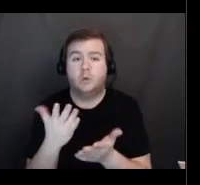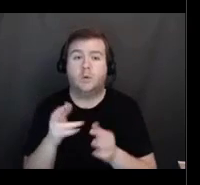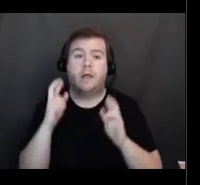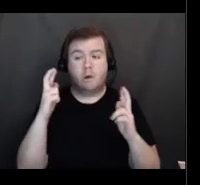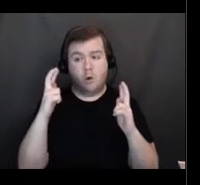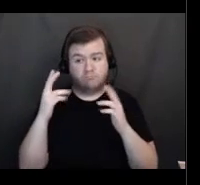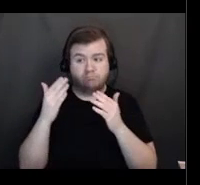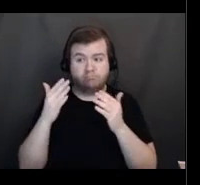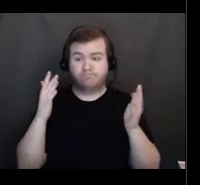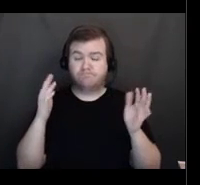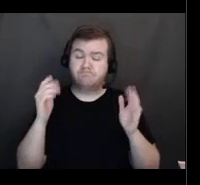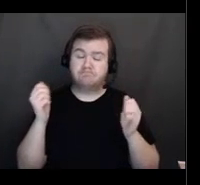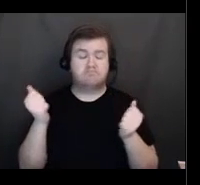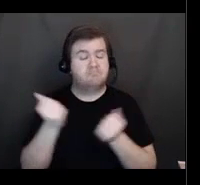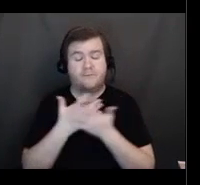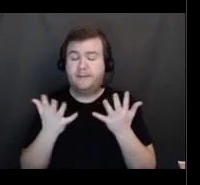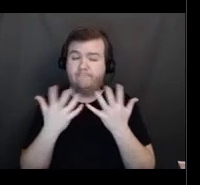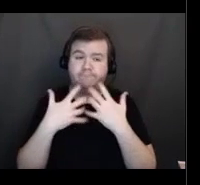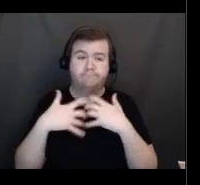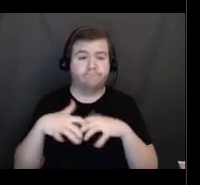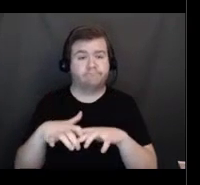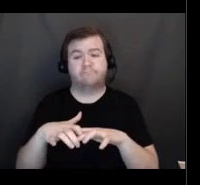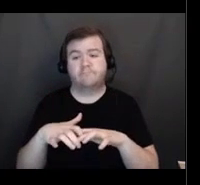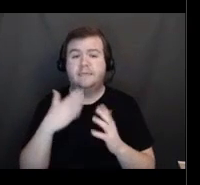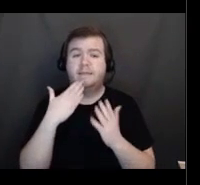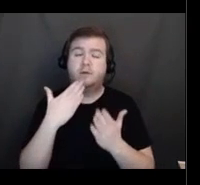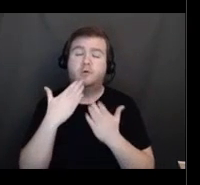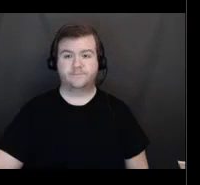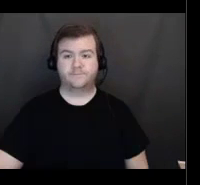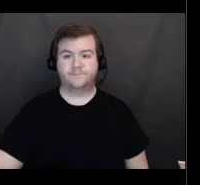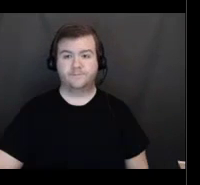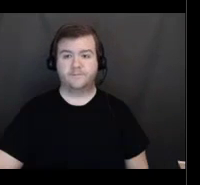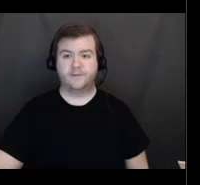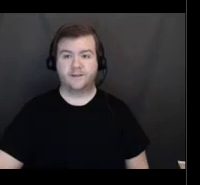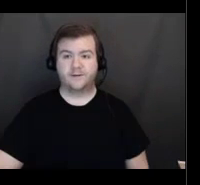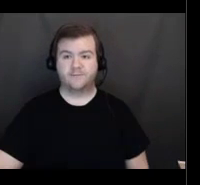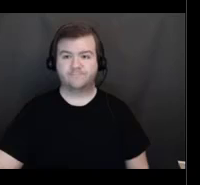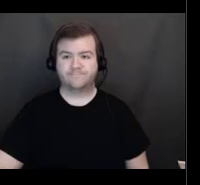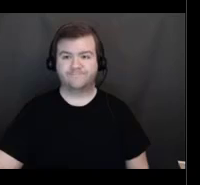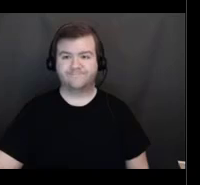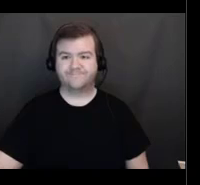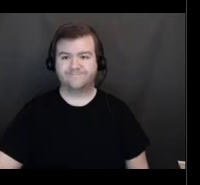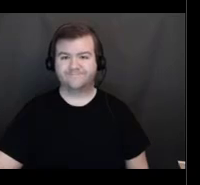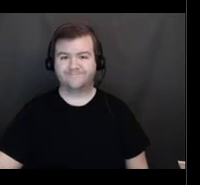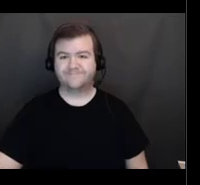afternoon. And again, thank you for all that you are doing. Thank you.